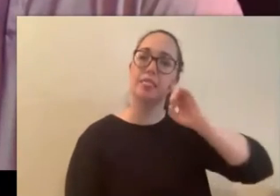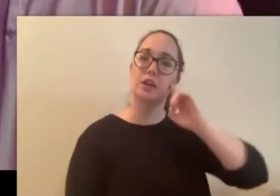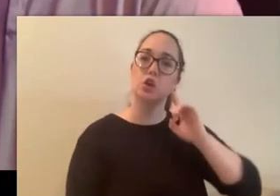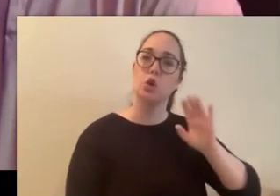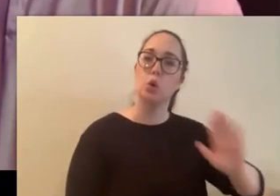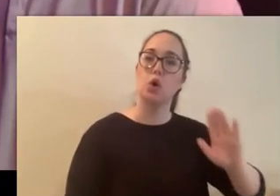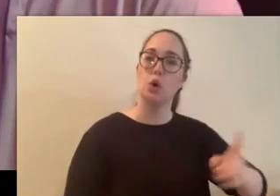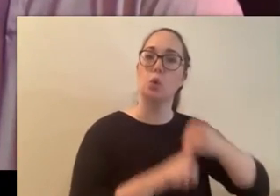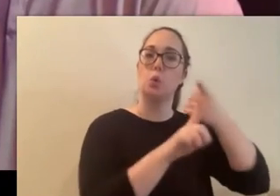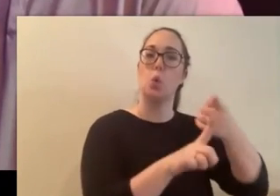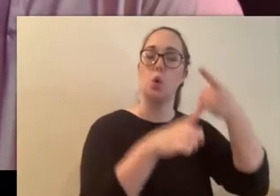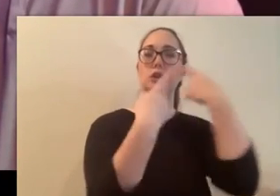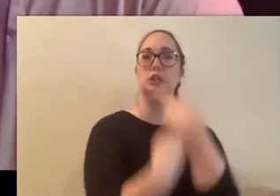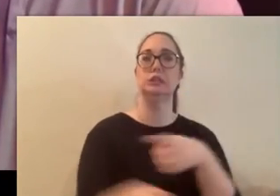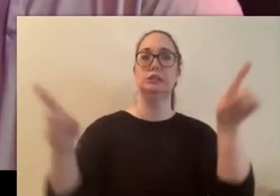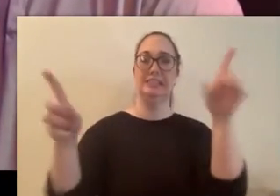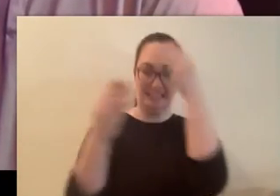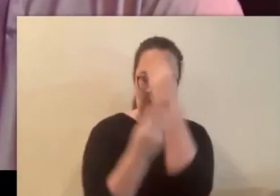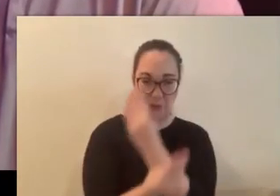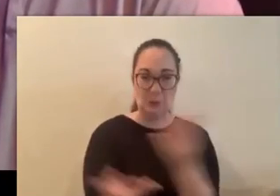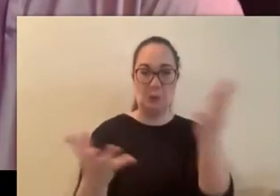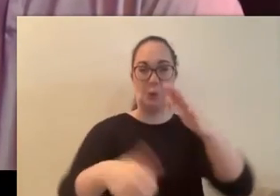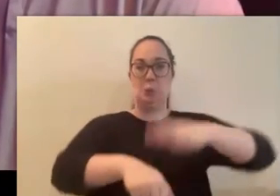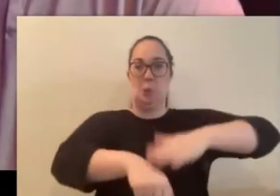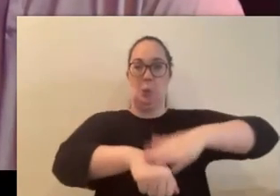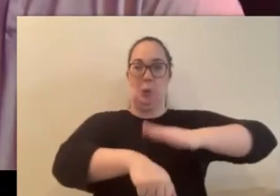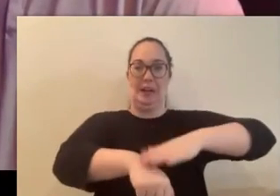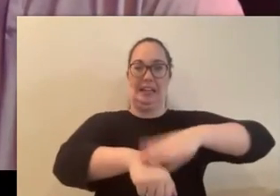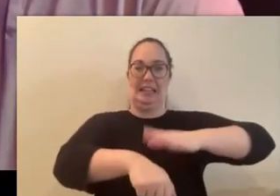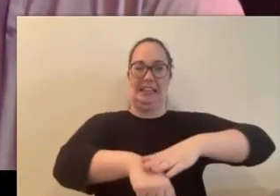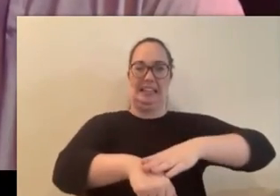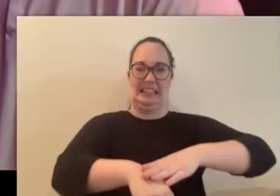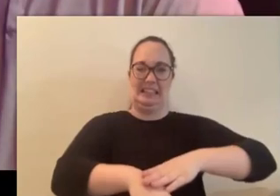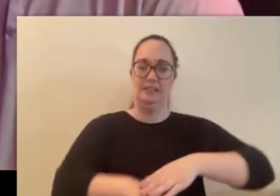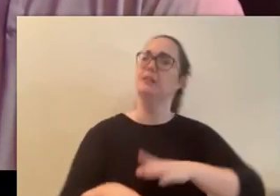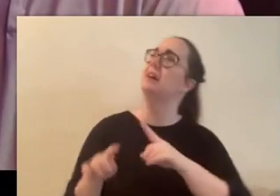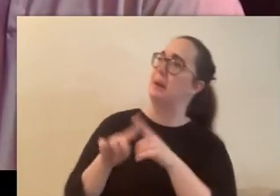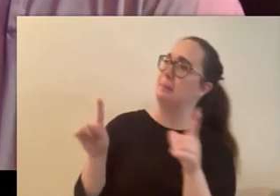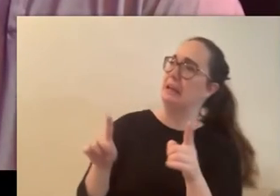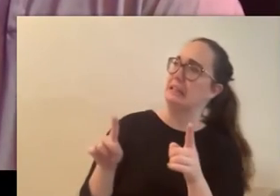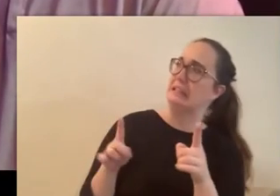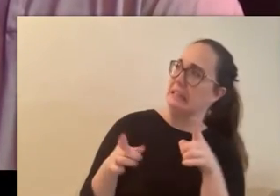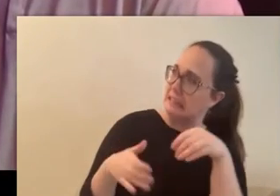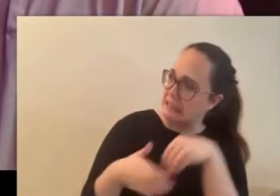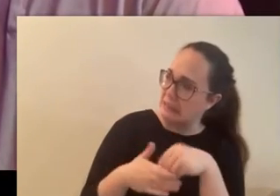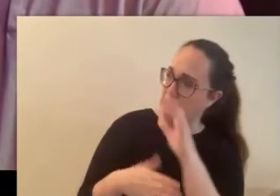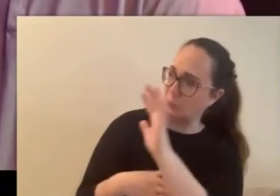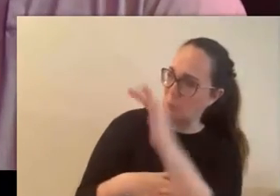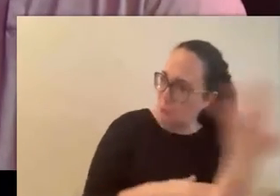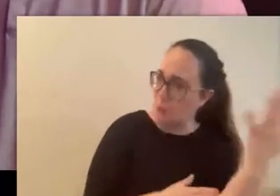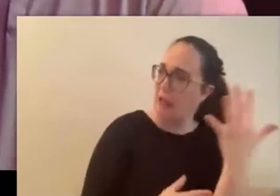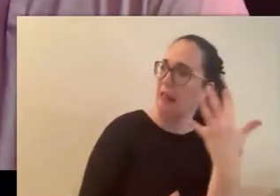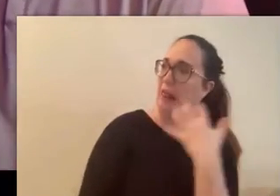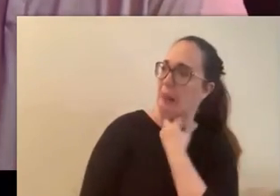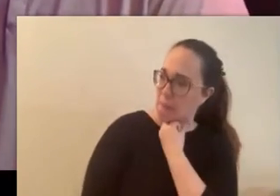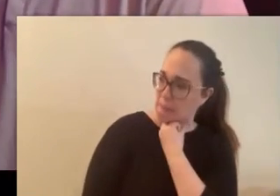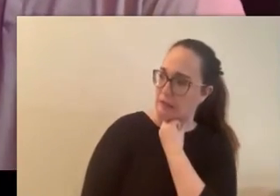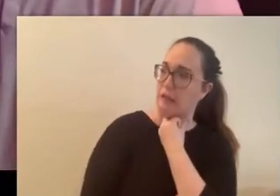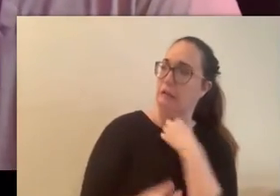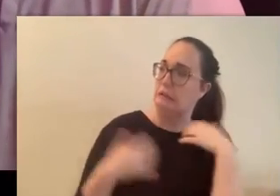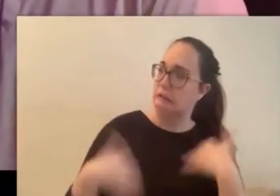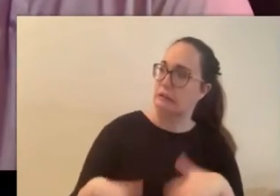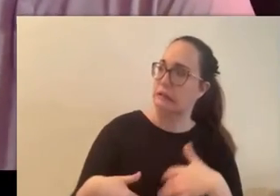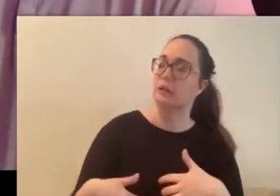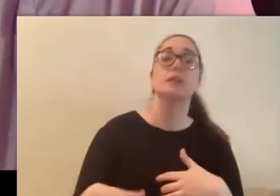like to announce it but to be be caught in the woods like that that is that's intense and i like how